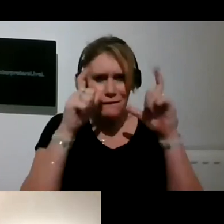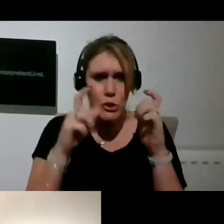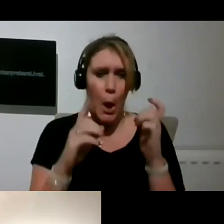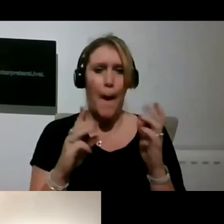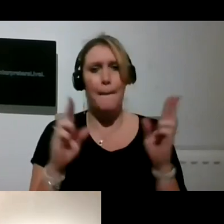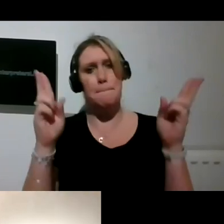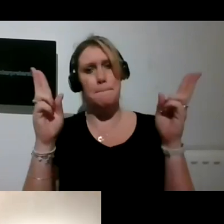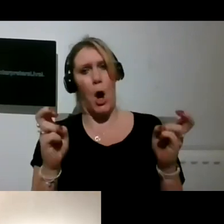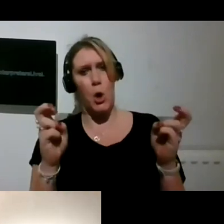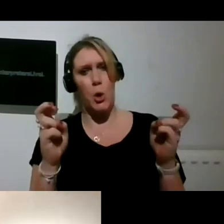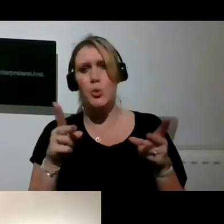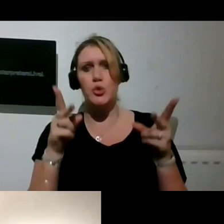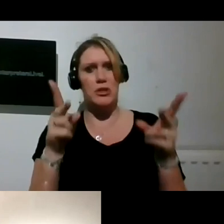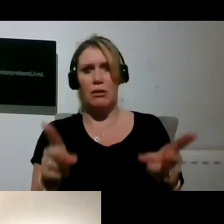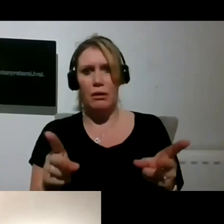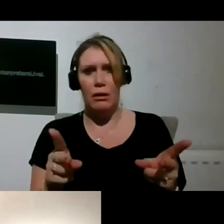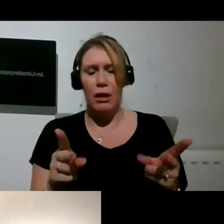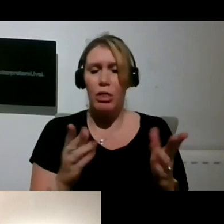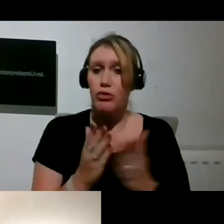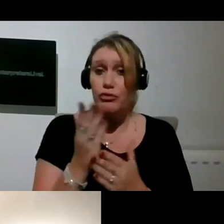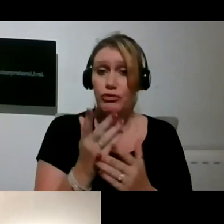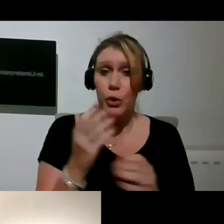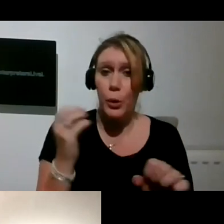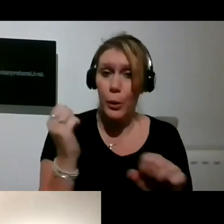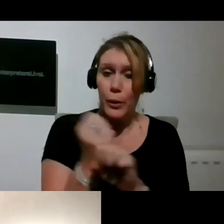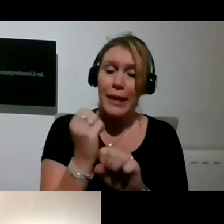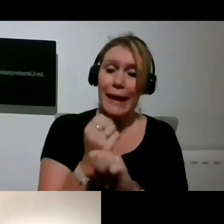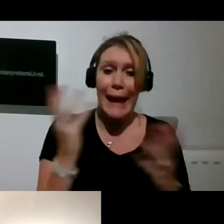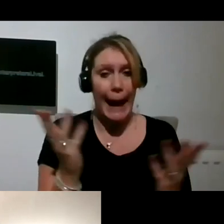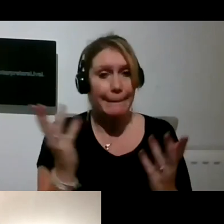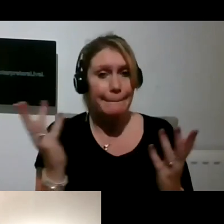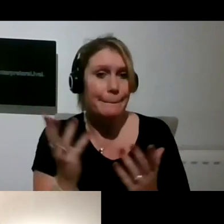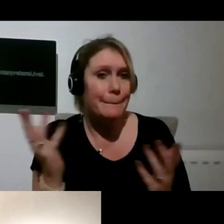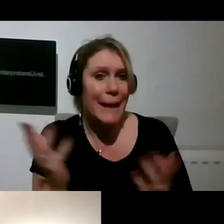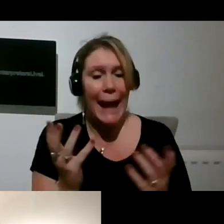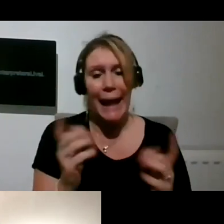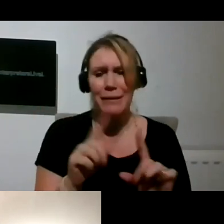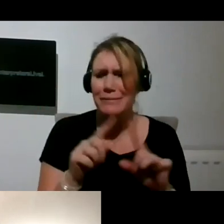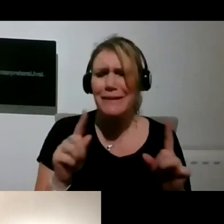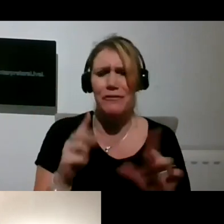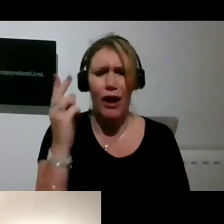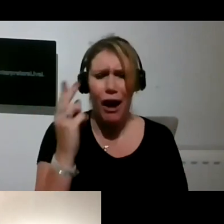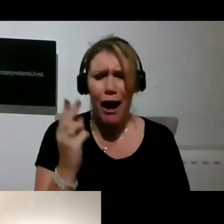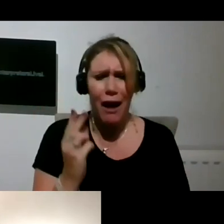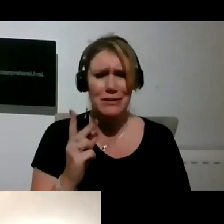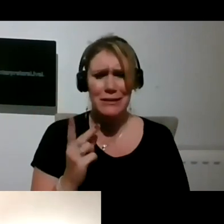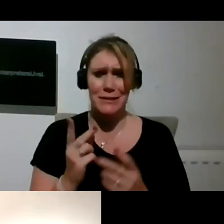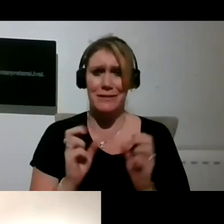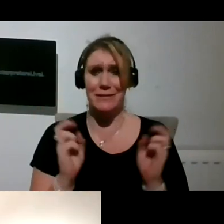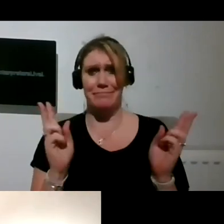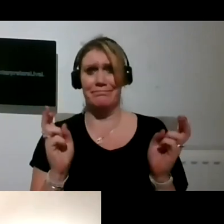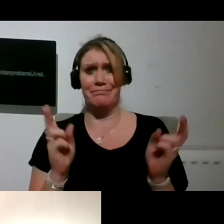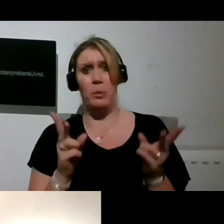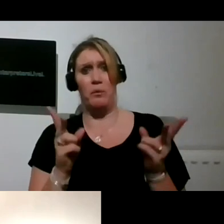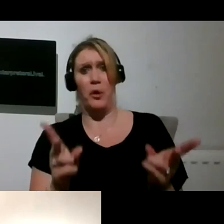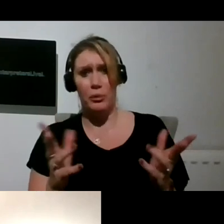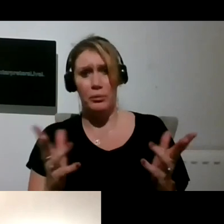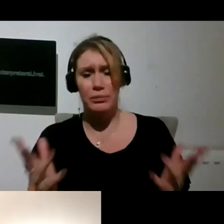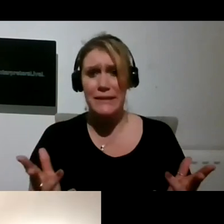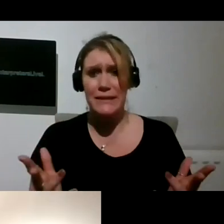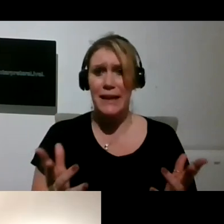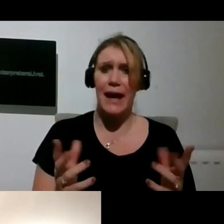and creating galleries out of that. it's a fantastic artist, artist, photographer, Dexter